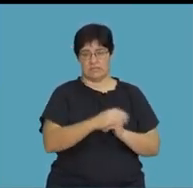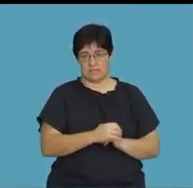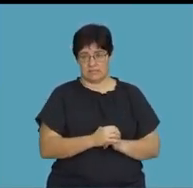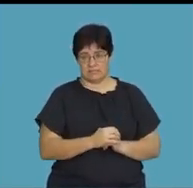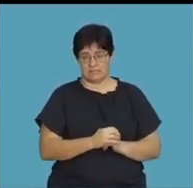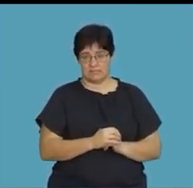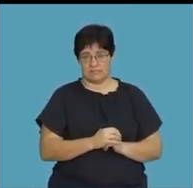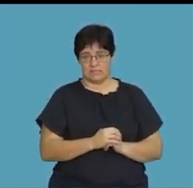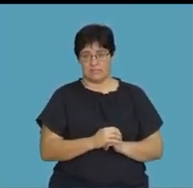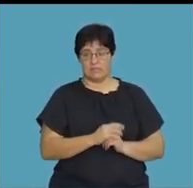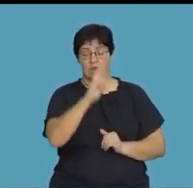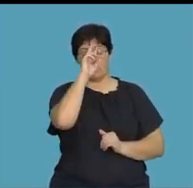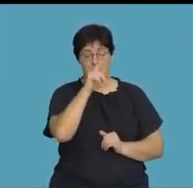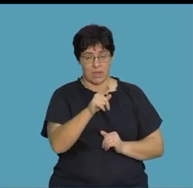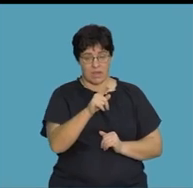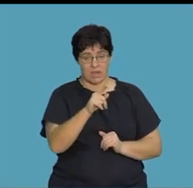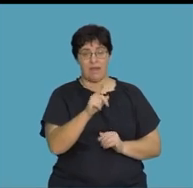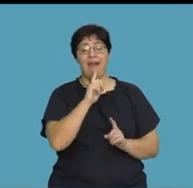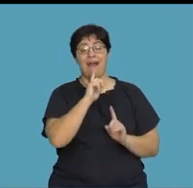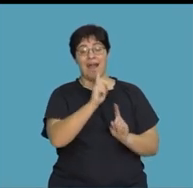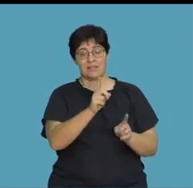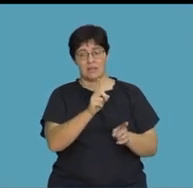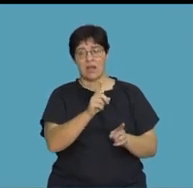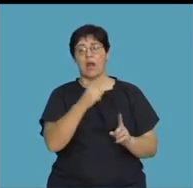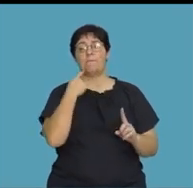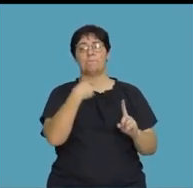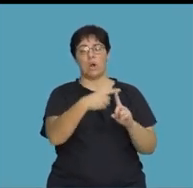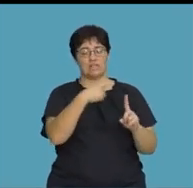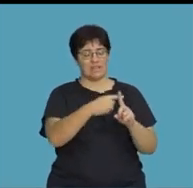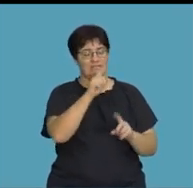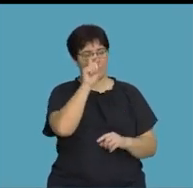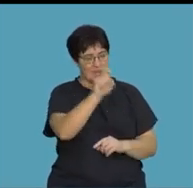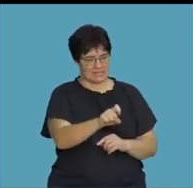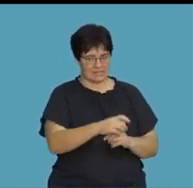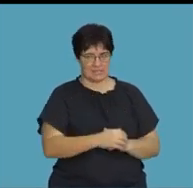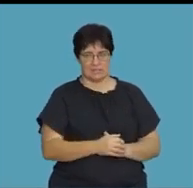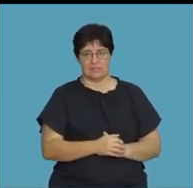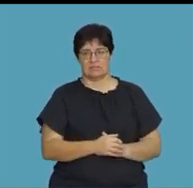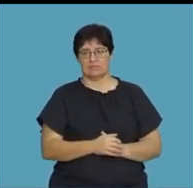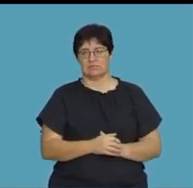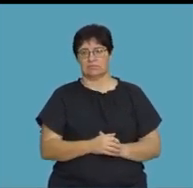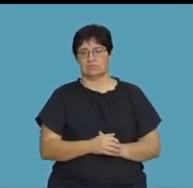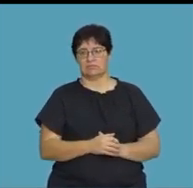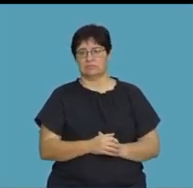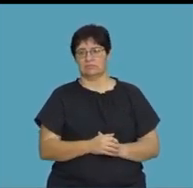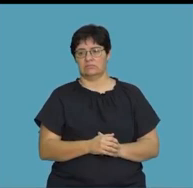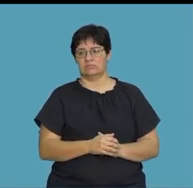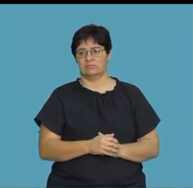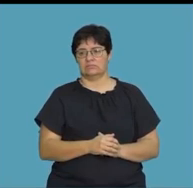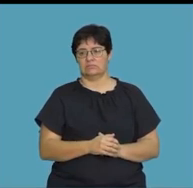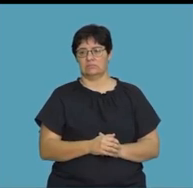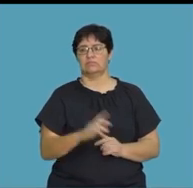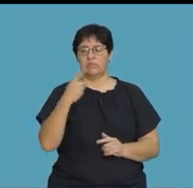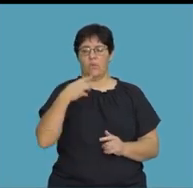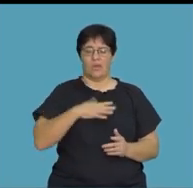of negative 3. But remember the rule. Leave your answers in positive exponents. So